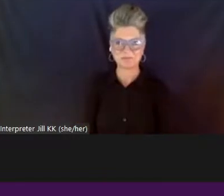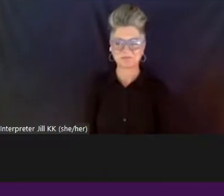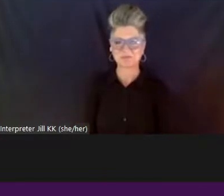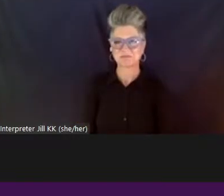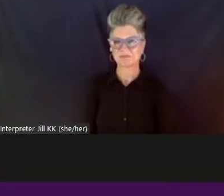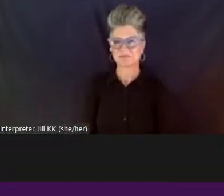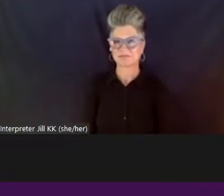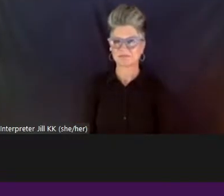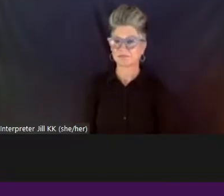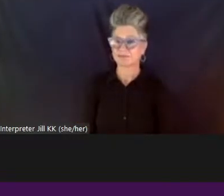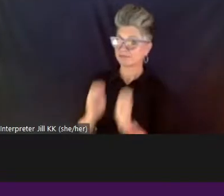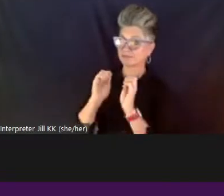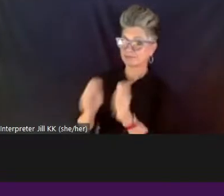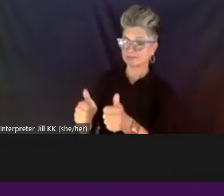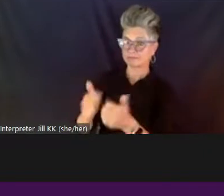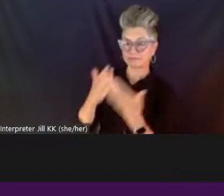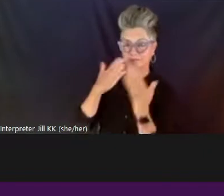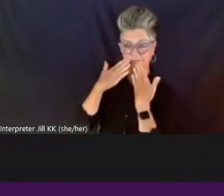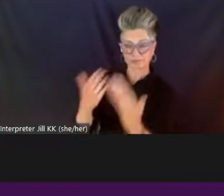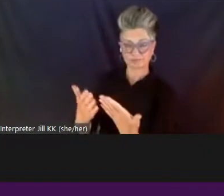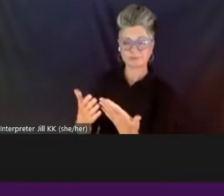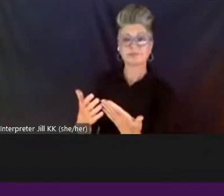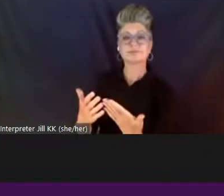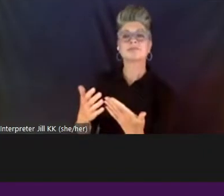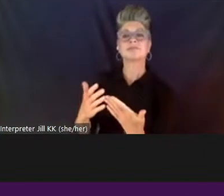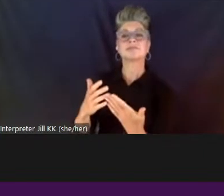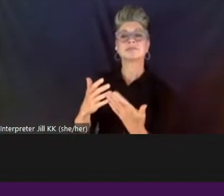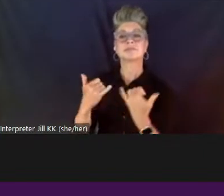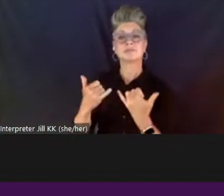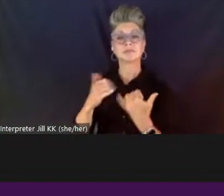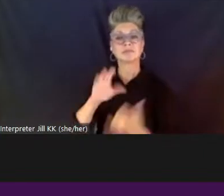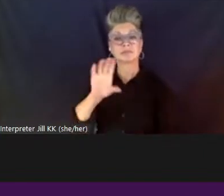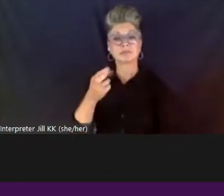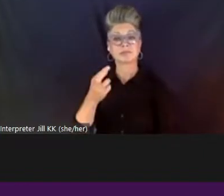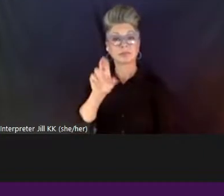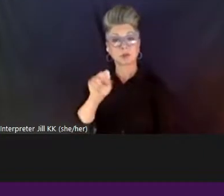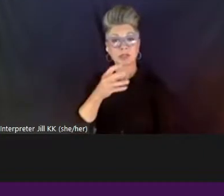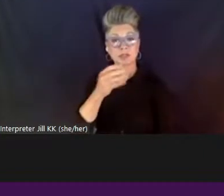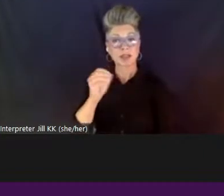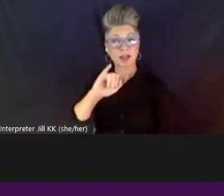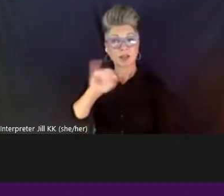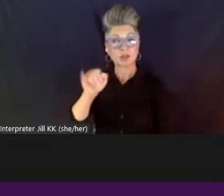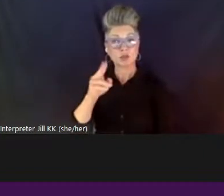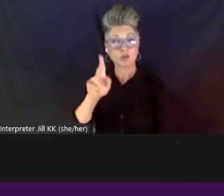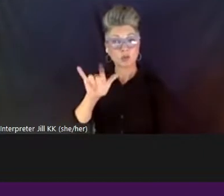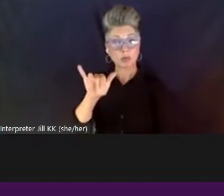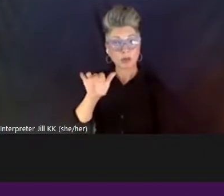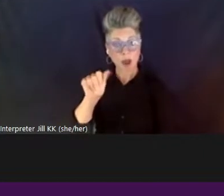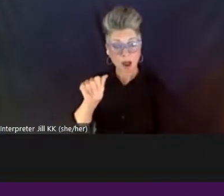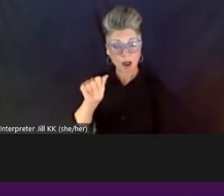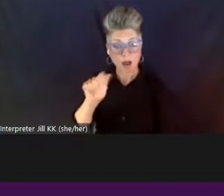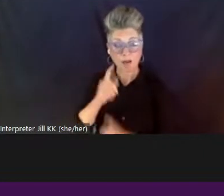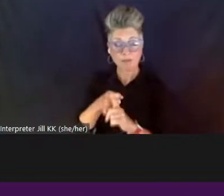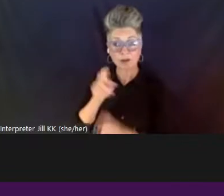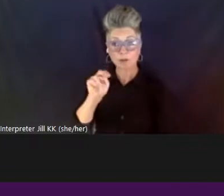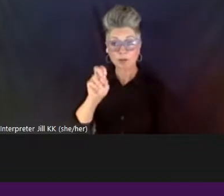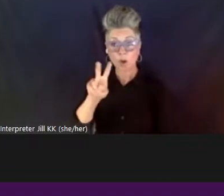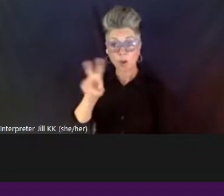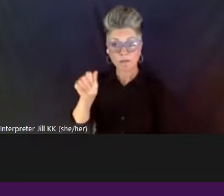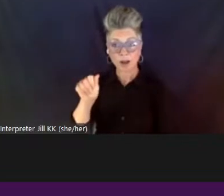Great. Thank you. All right. I'll pass it on to Chris and Julia from Nova. Hi.